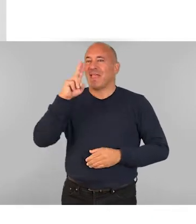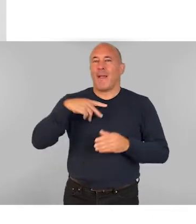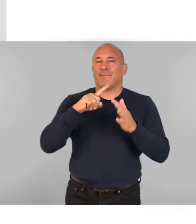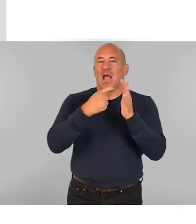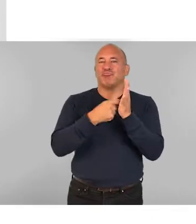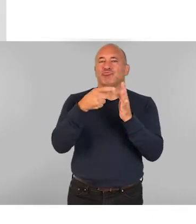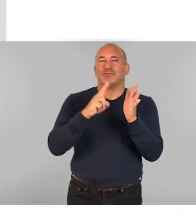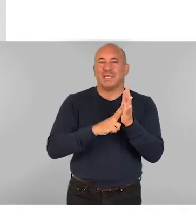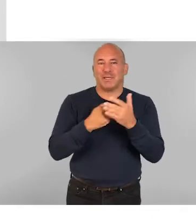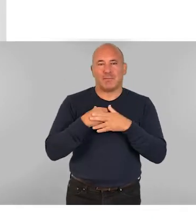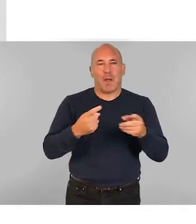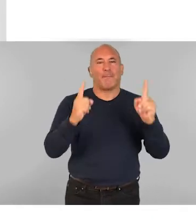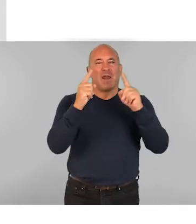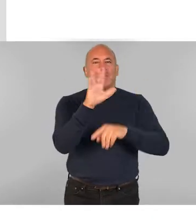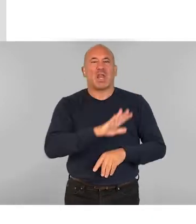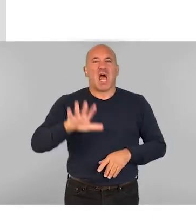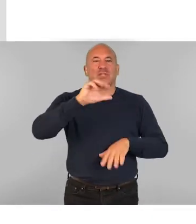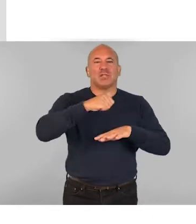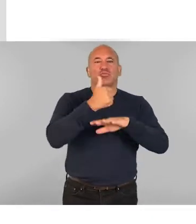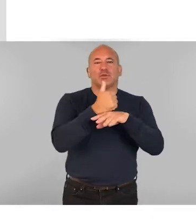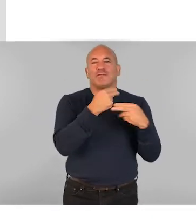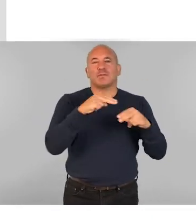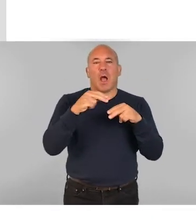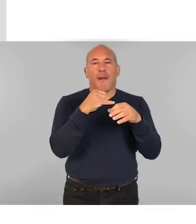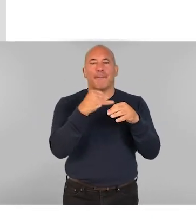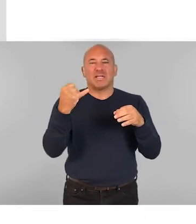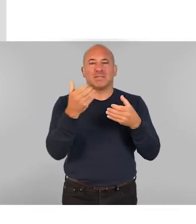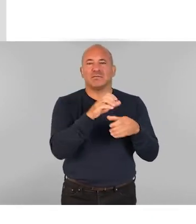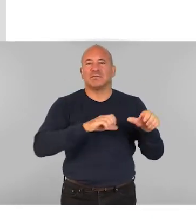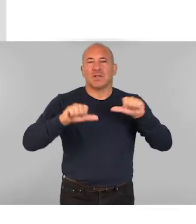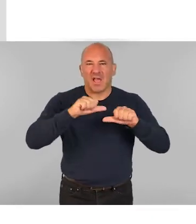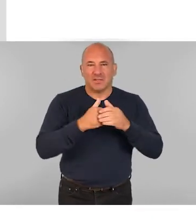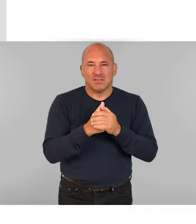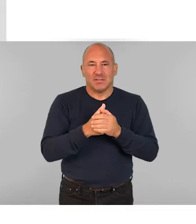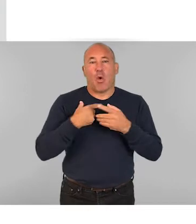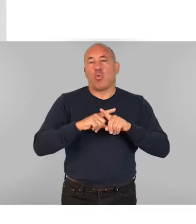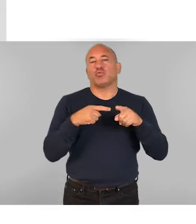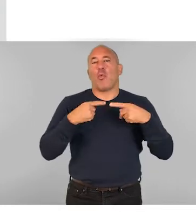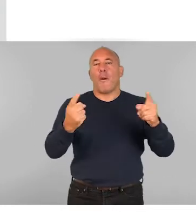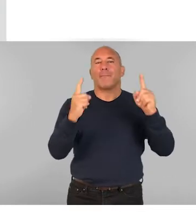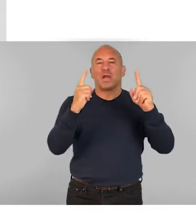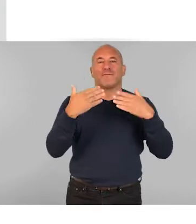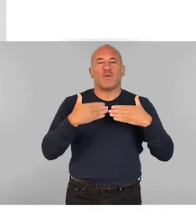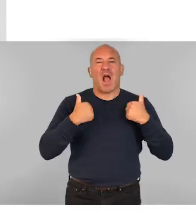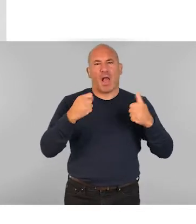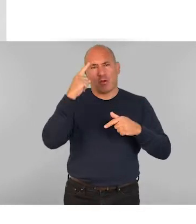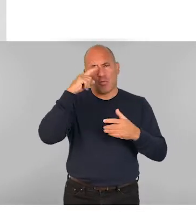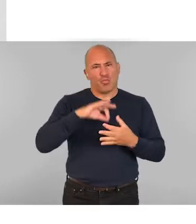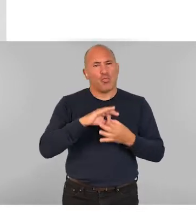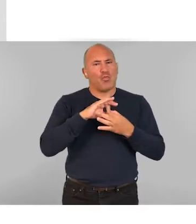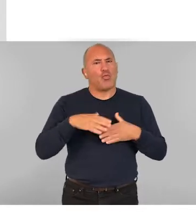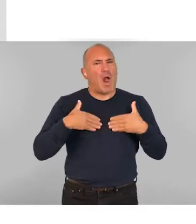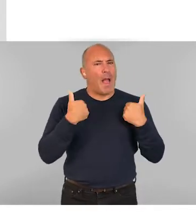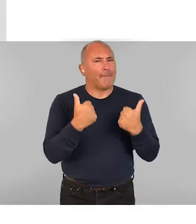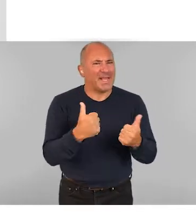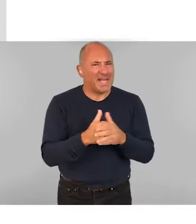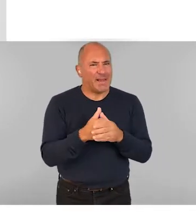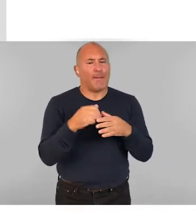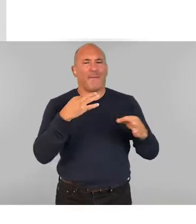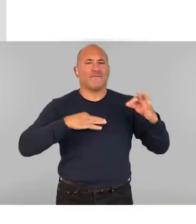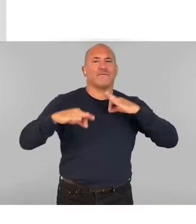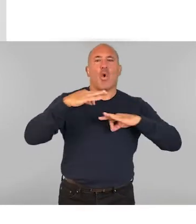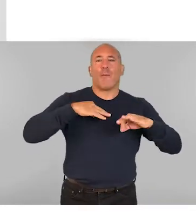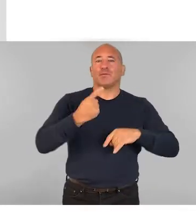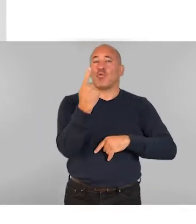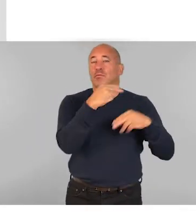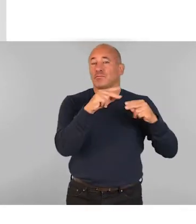Sanchez and I'm the Manager of the National Institute of Dance Medicine and Science and the Manager of Health, Wellbeing and Performance at